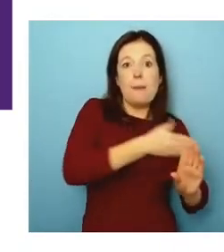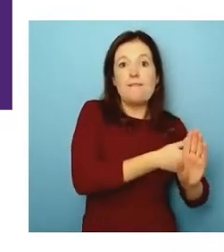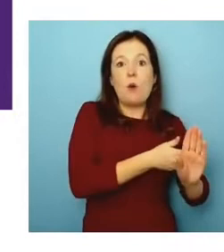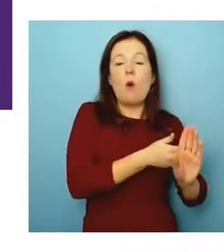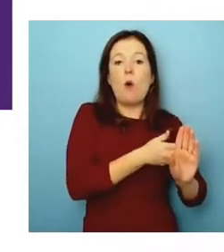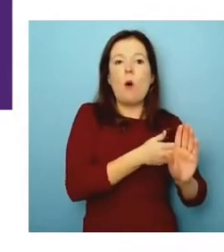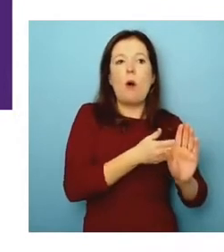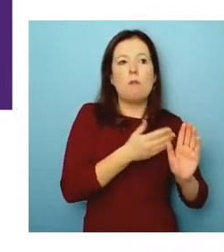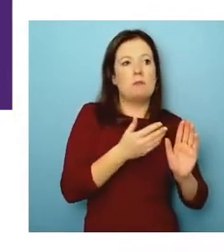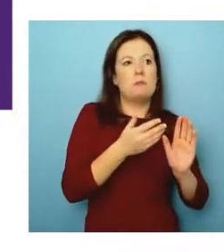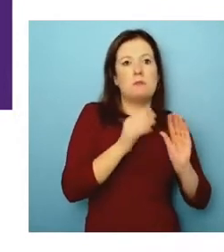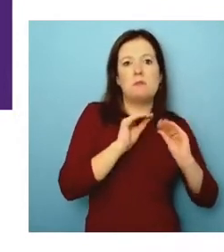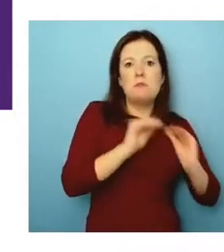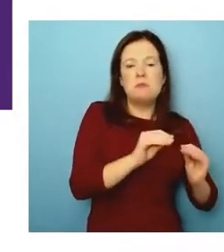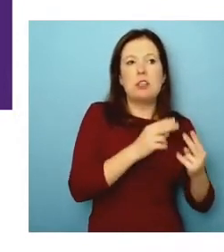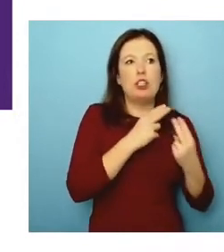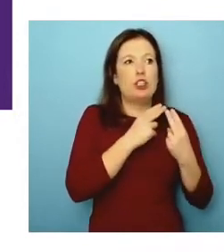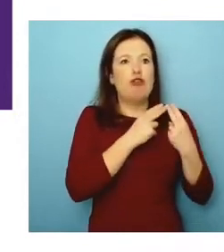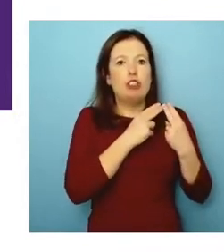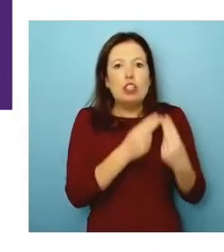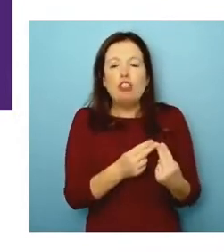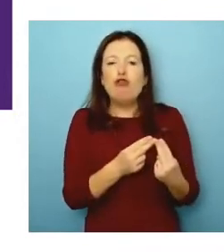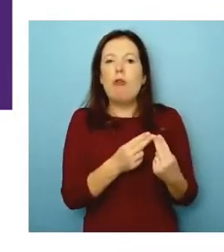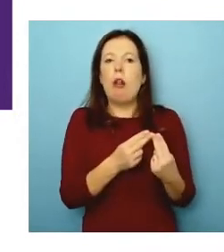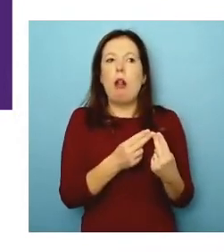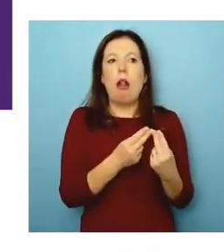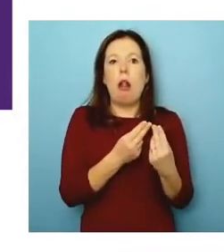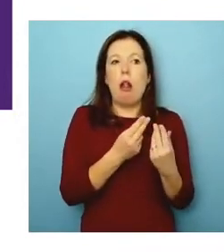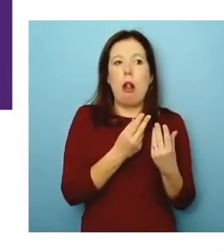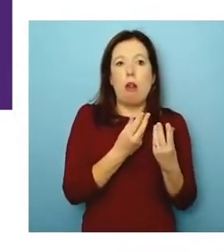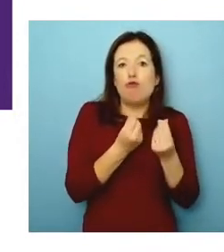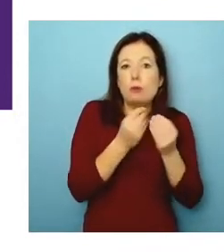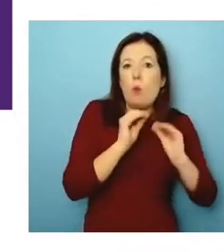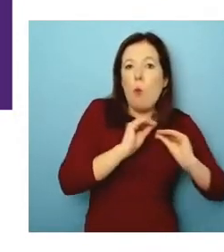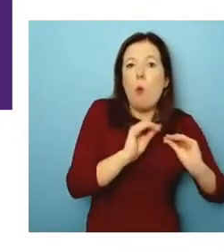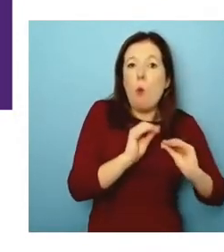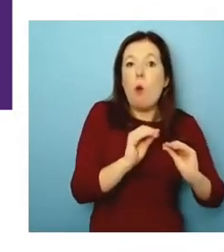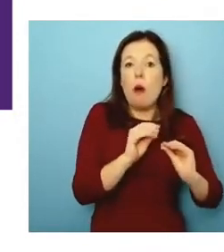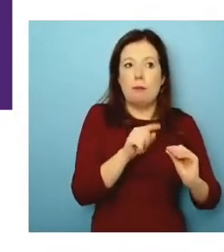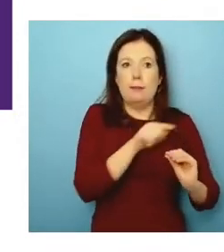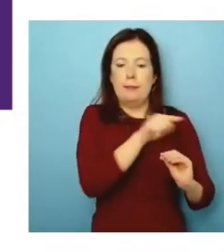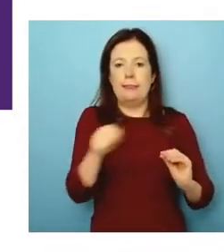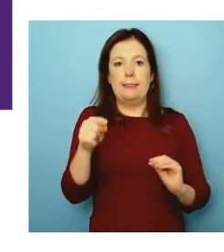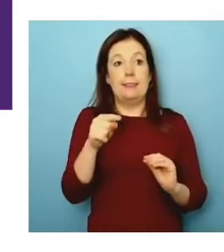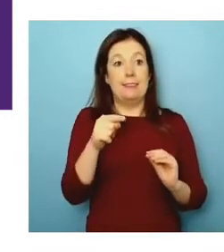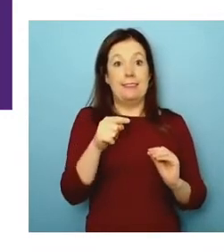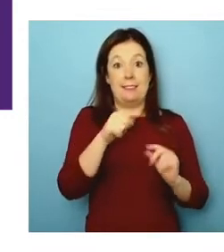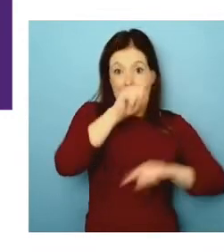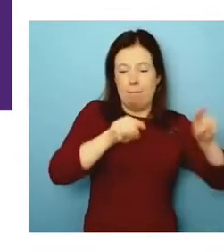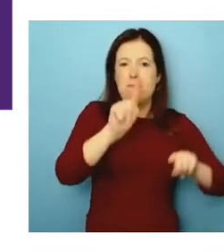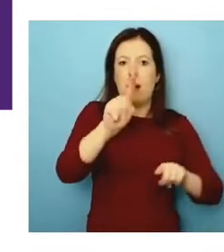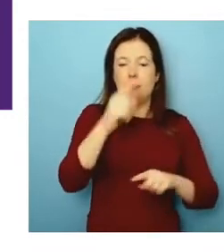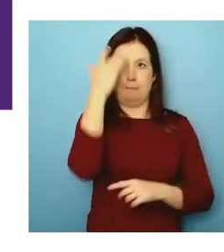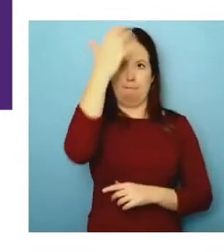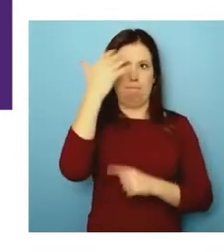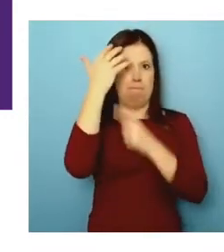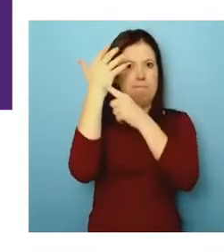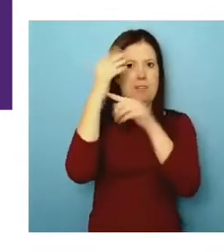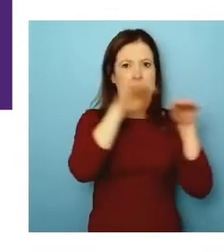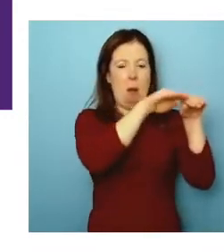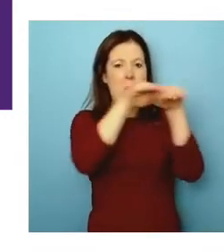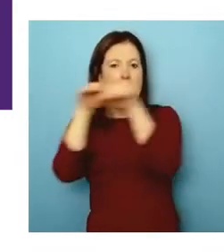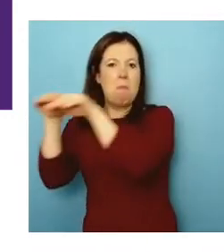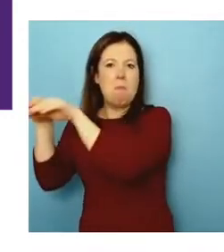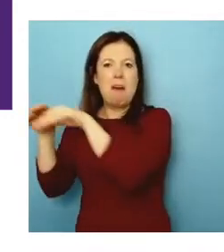stuff that, you know, traditional, um, materials, they all think the same. Yeah. So how, how do we